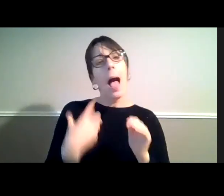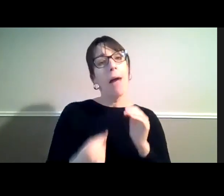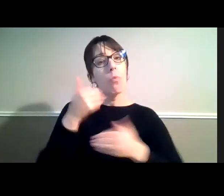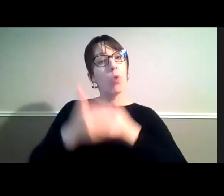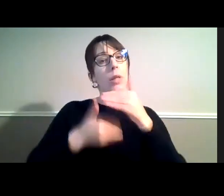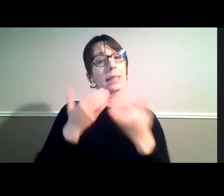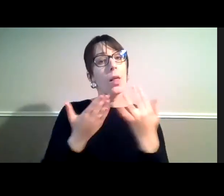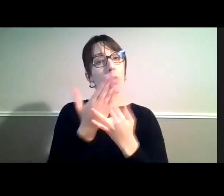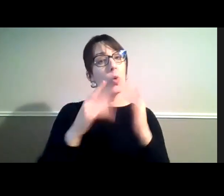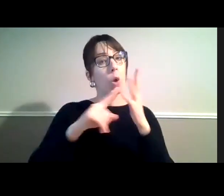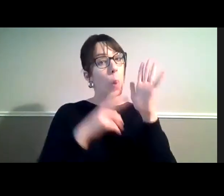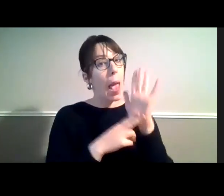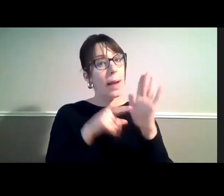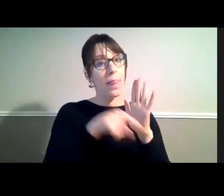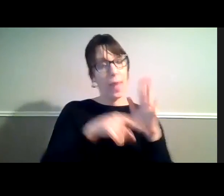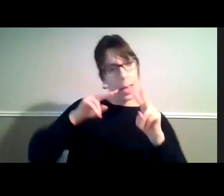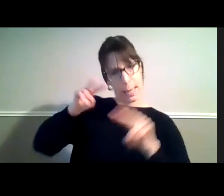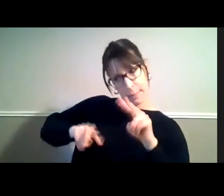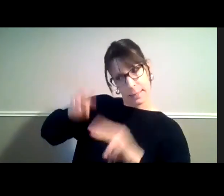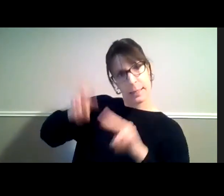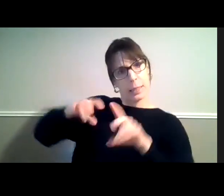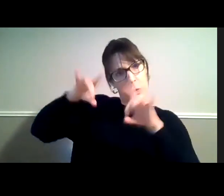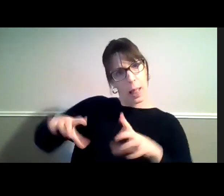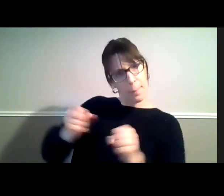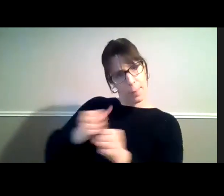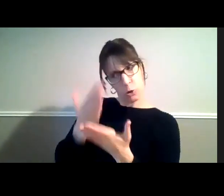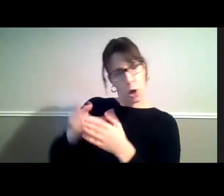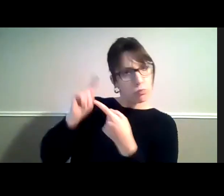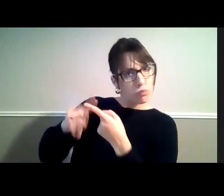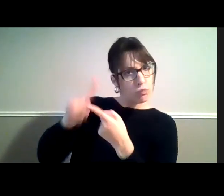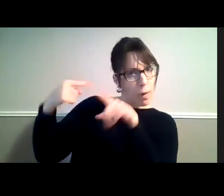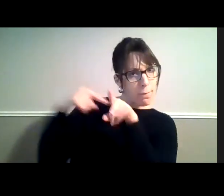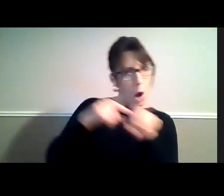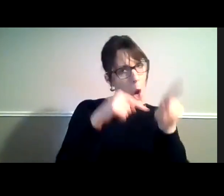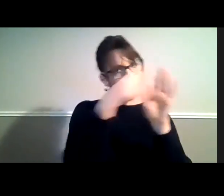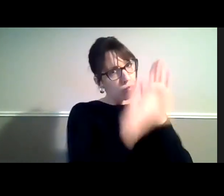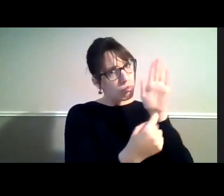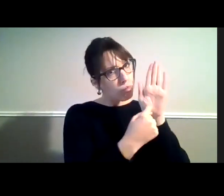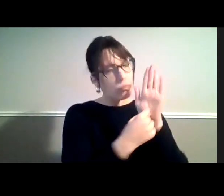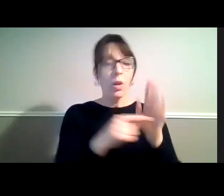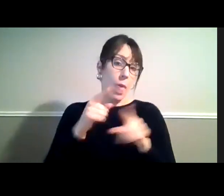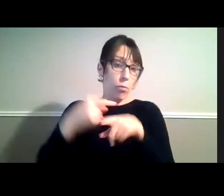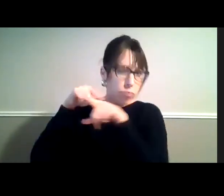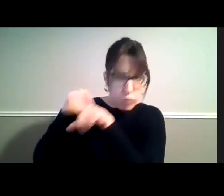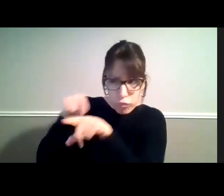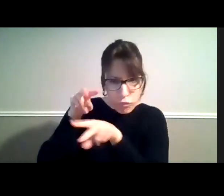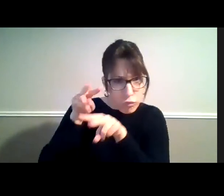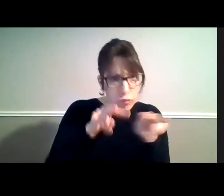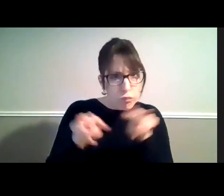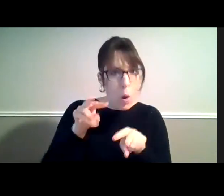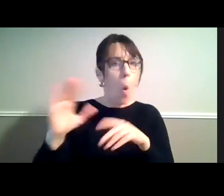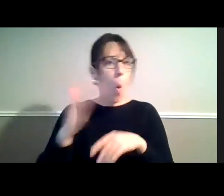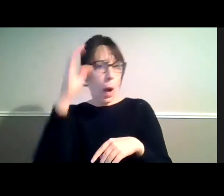which monitor Australia's compliance and the compliance of all countries and raise concerns with us